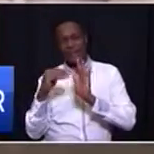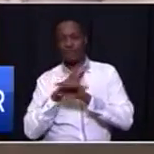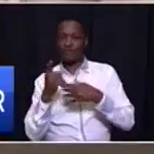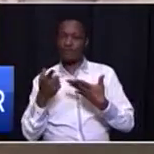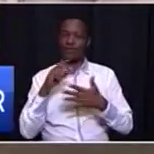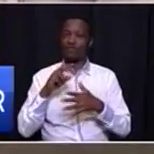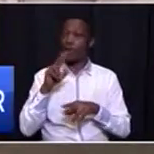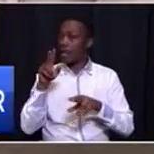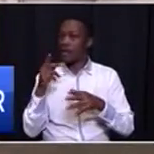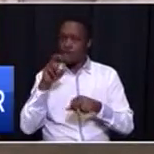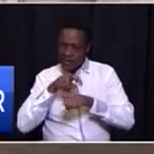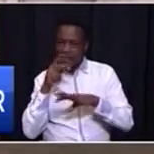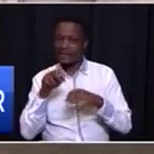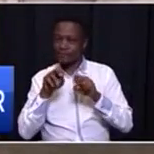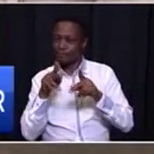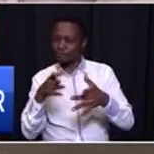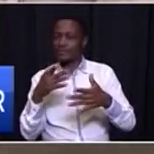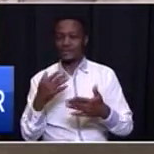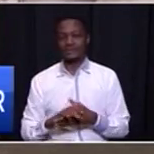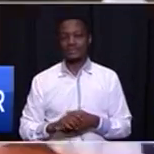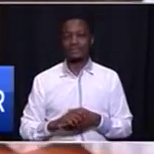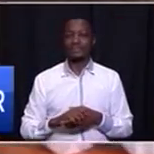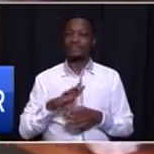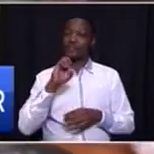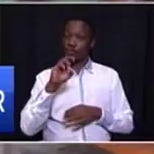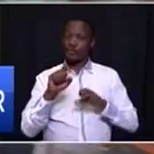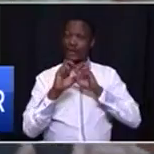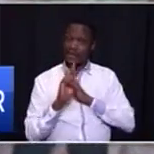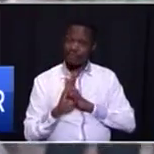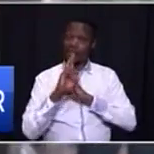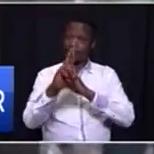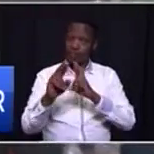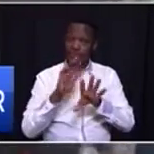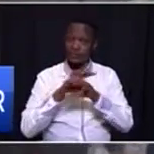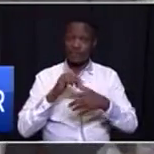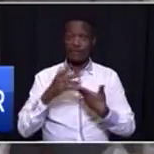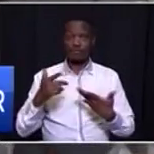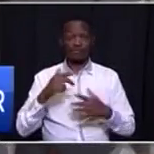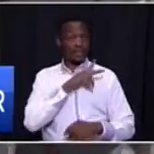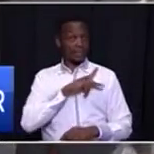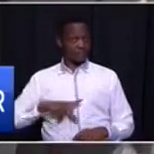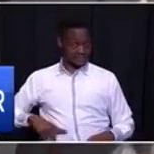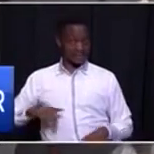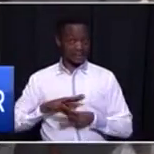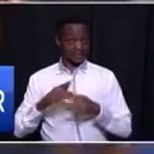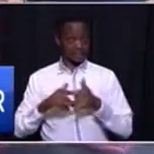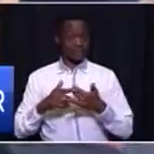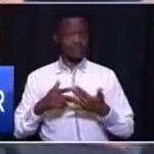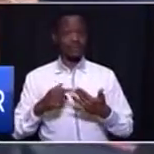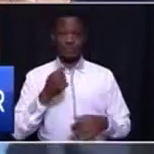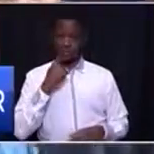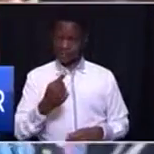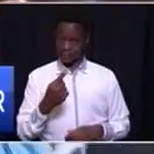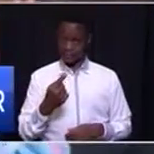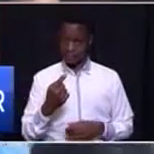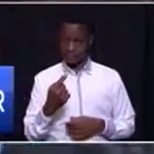looking for these opportunities. So, in response to the President's call, we will do the following.